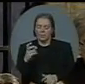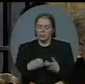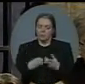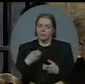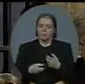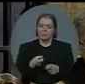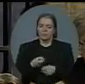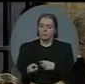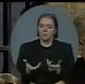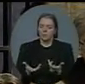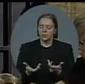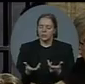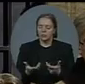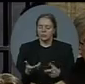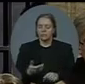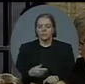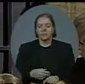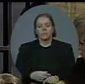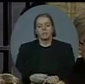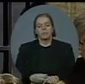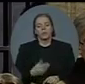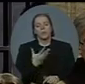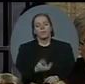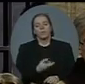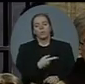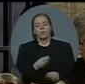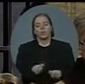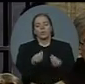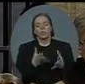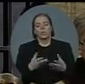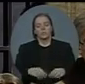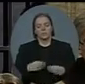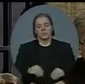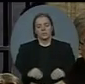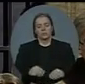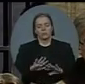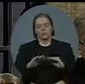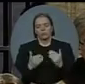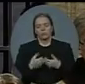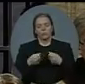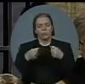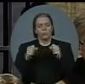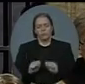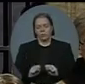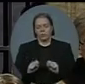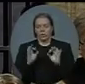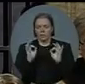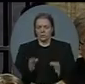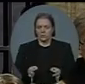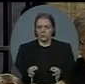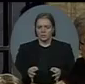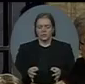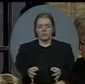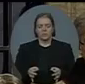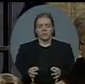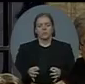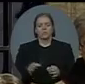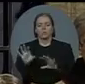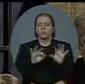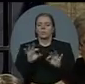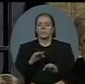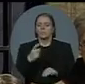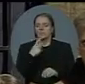sole decision-making power to shape Canadian society and to make those decisions arbitrarily